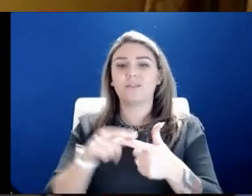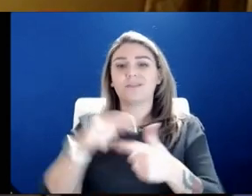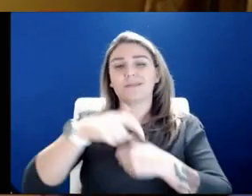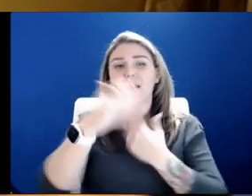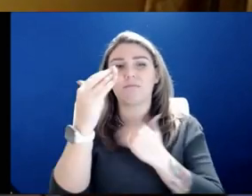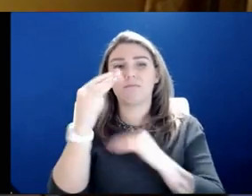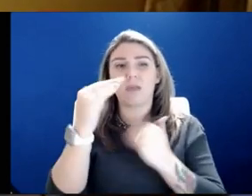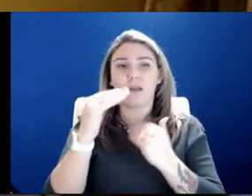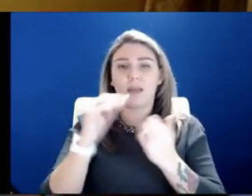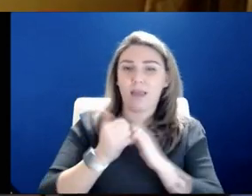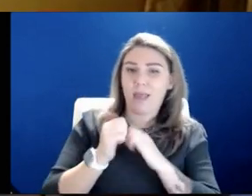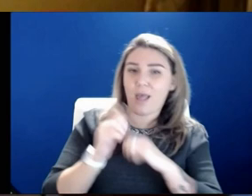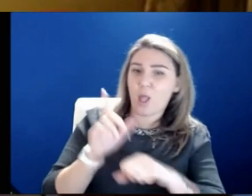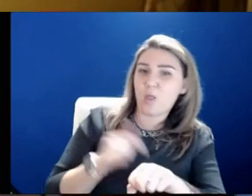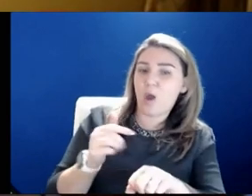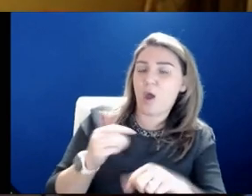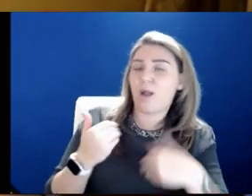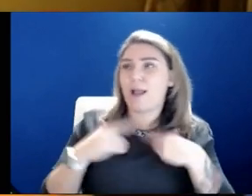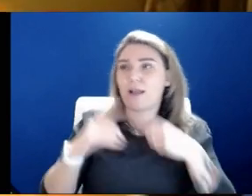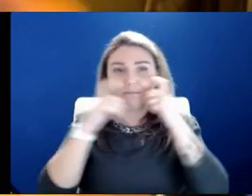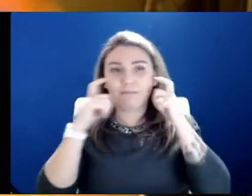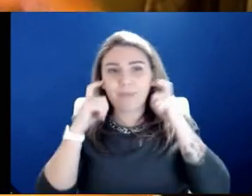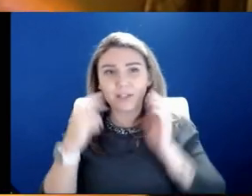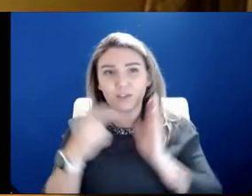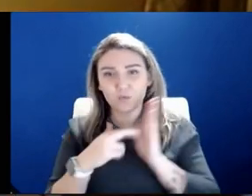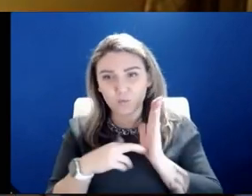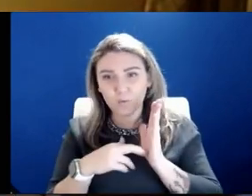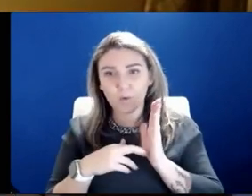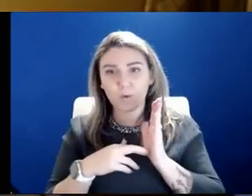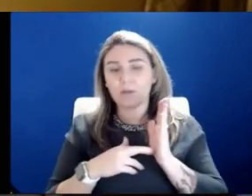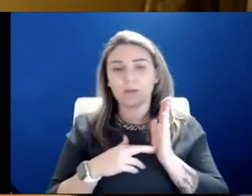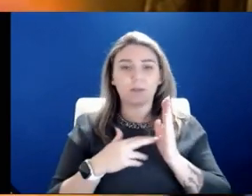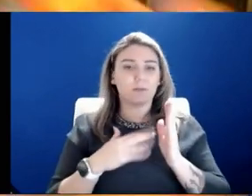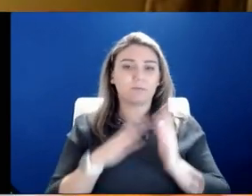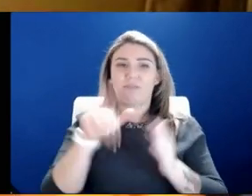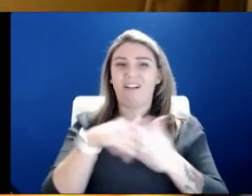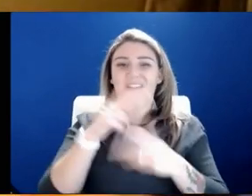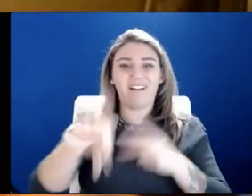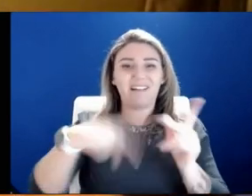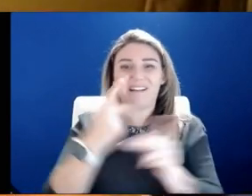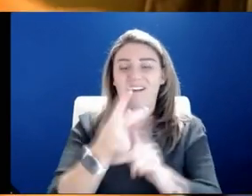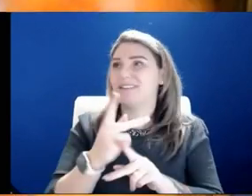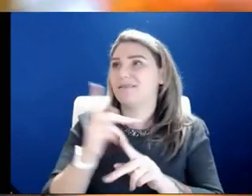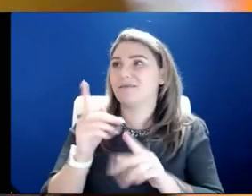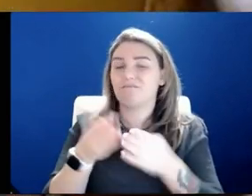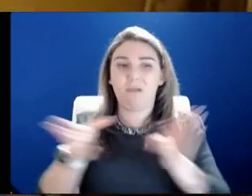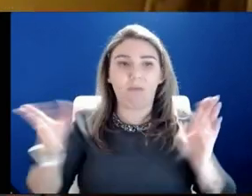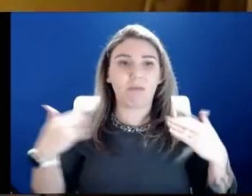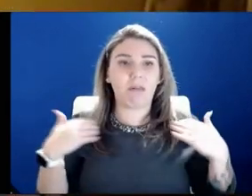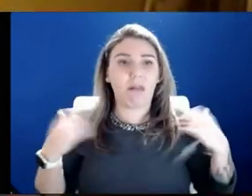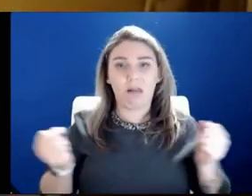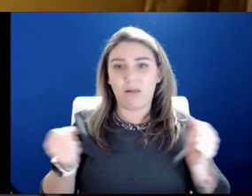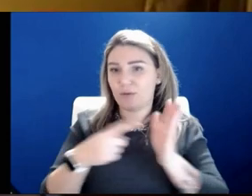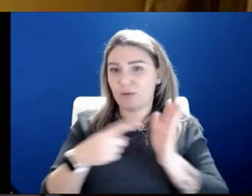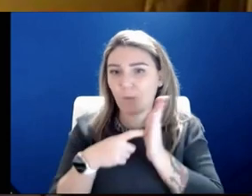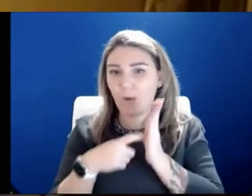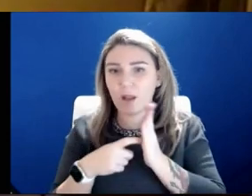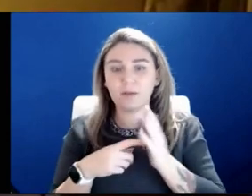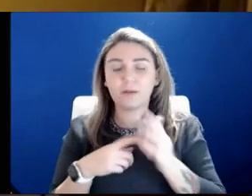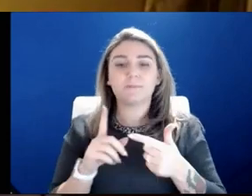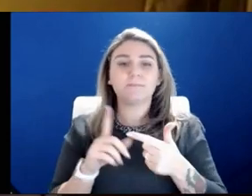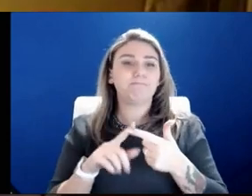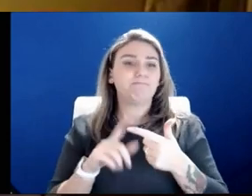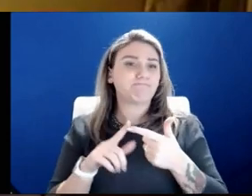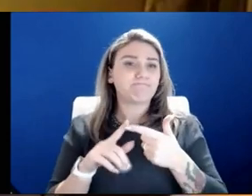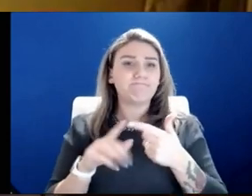how long you can have that mask rule. Then there are all types of different public health requirements. There needs to be a basis for the